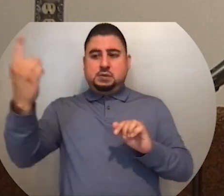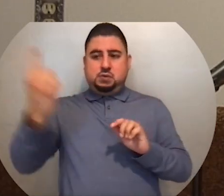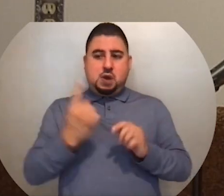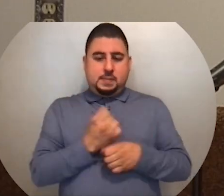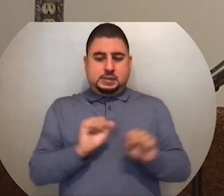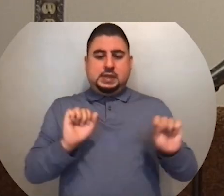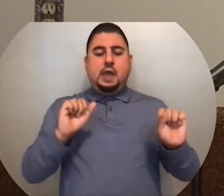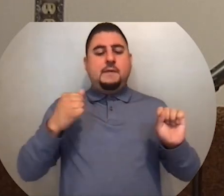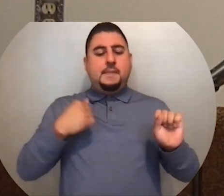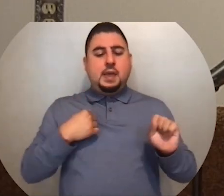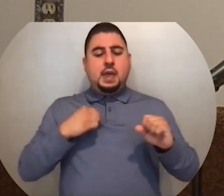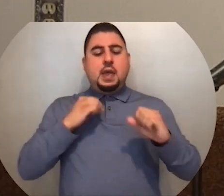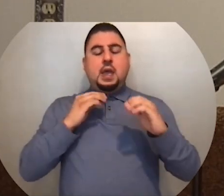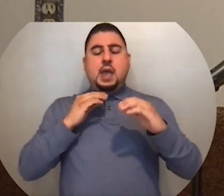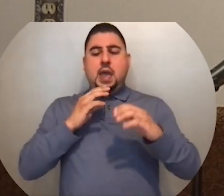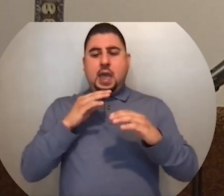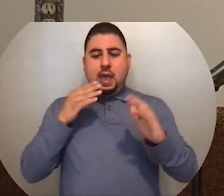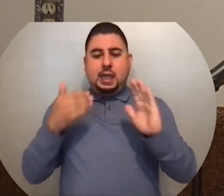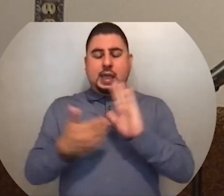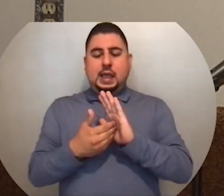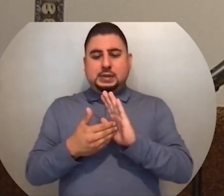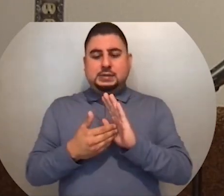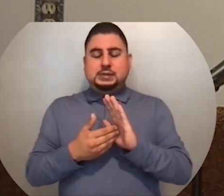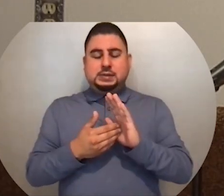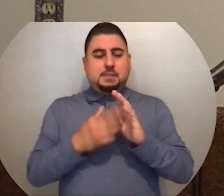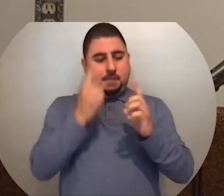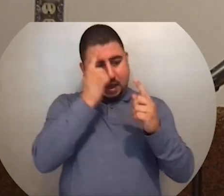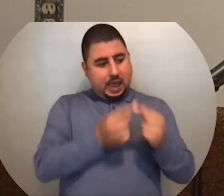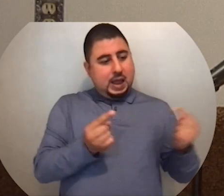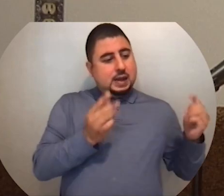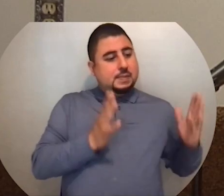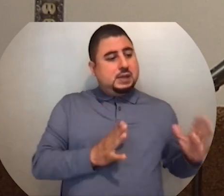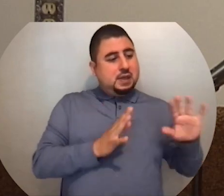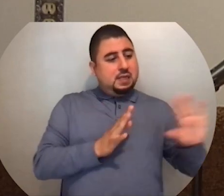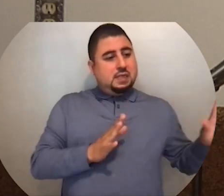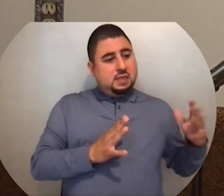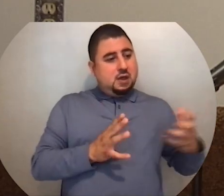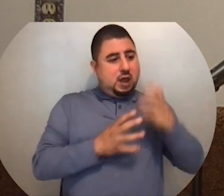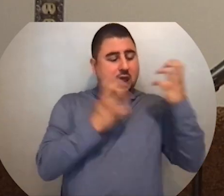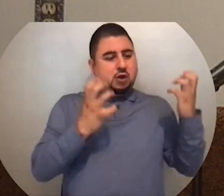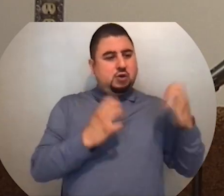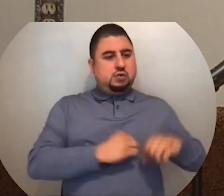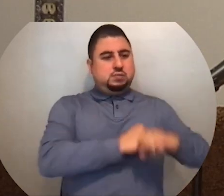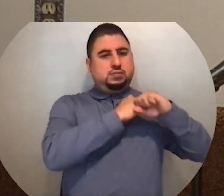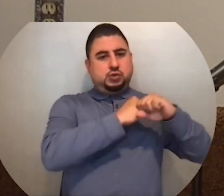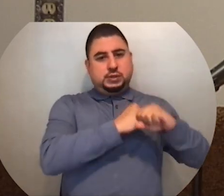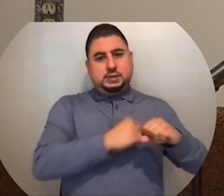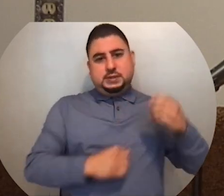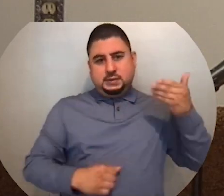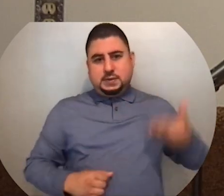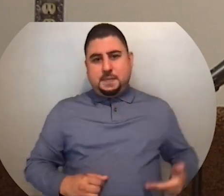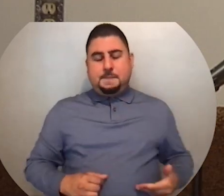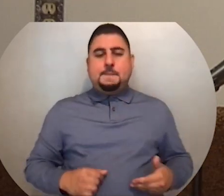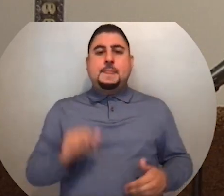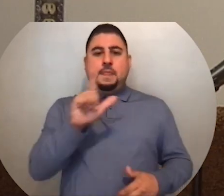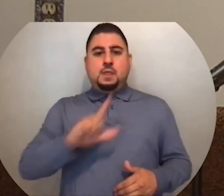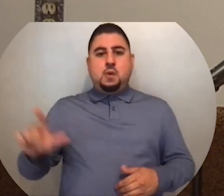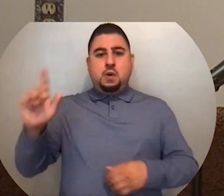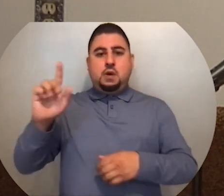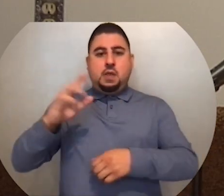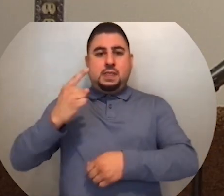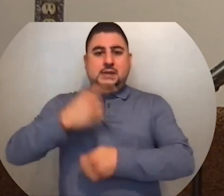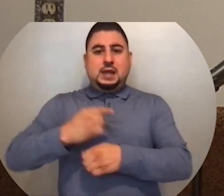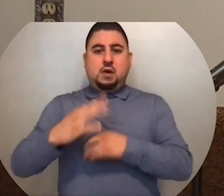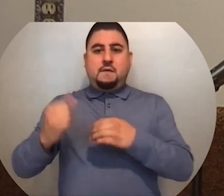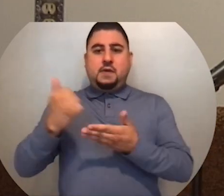me. Against the anger of my enemies, you raise your hand. Lord, on the day I